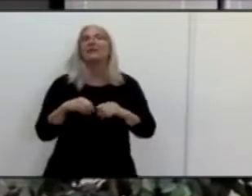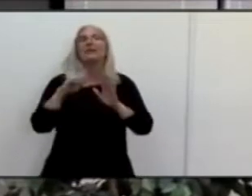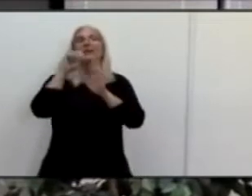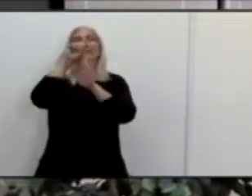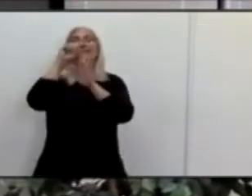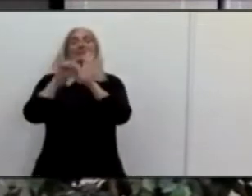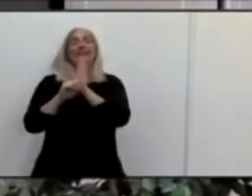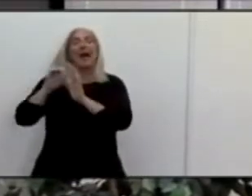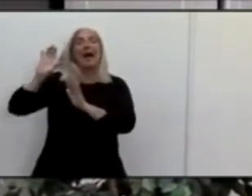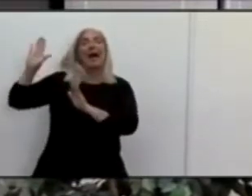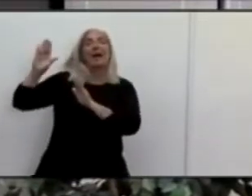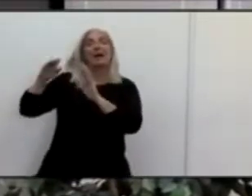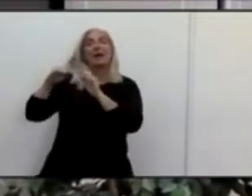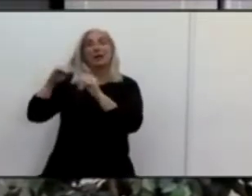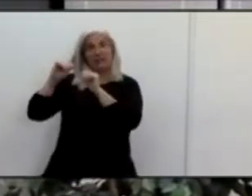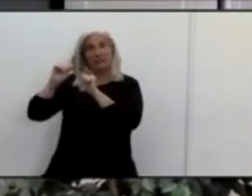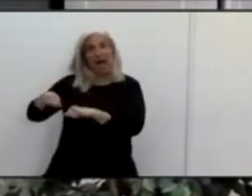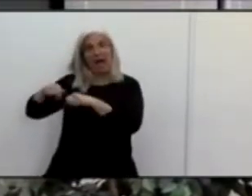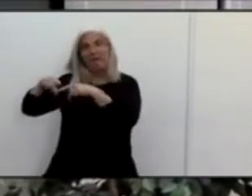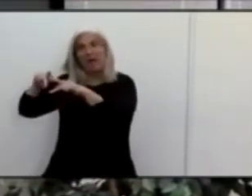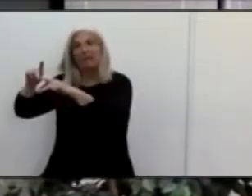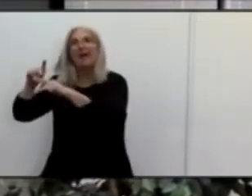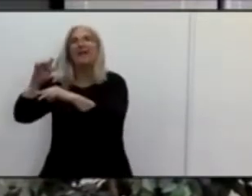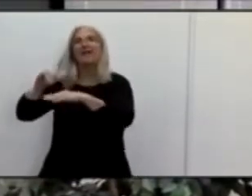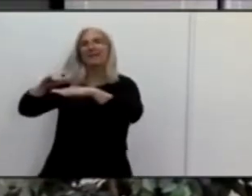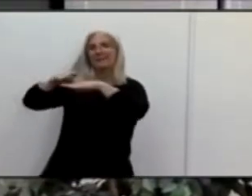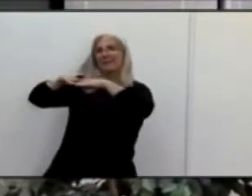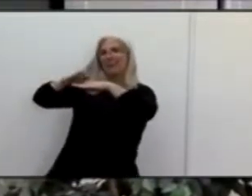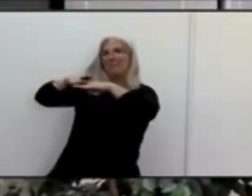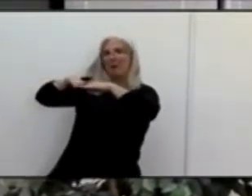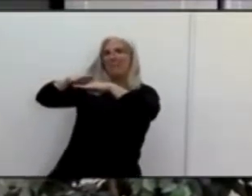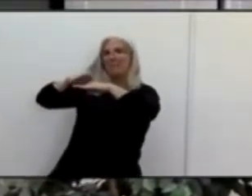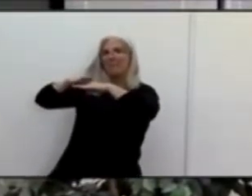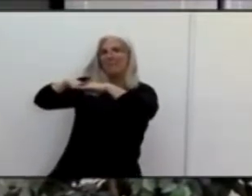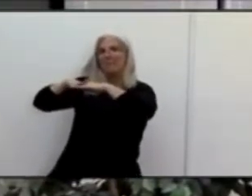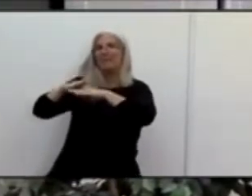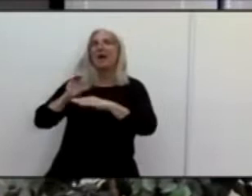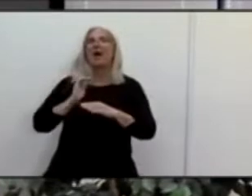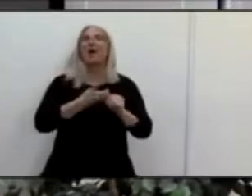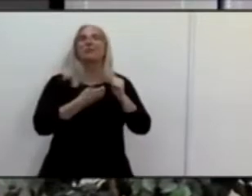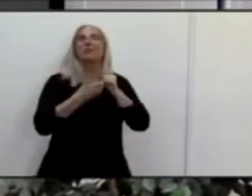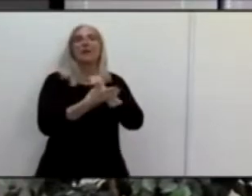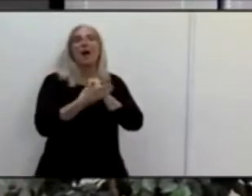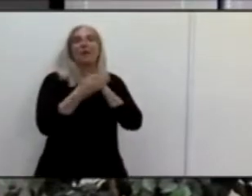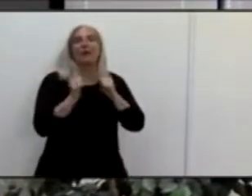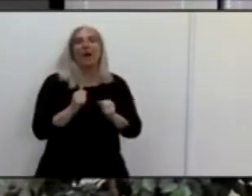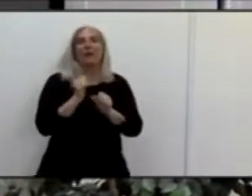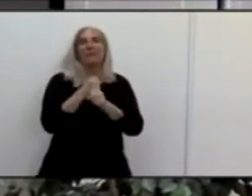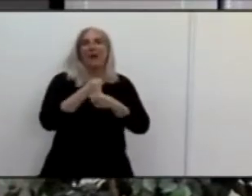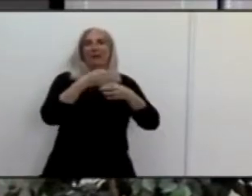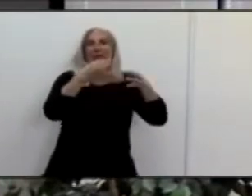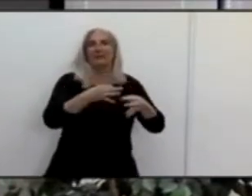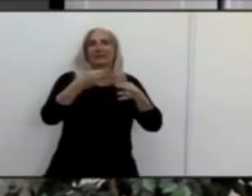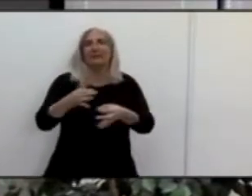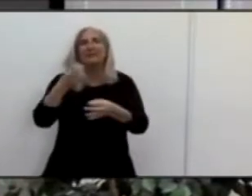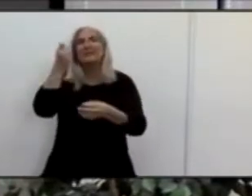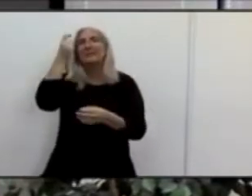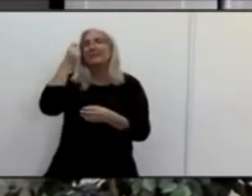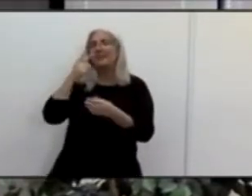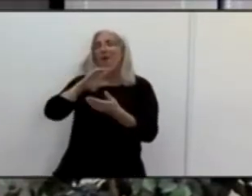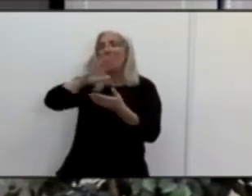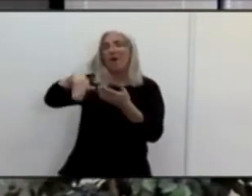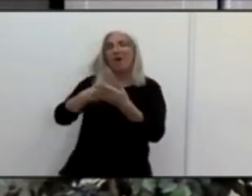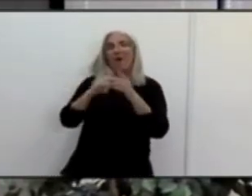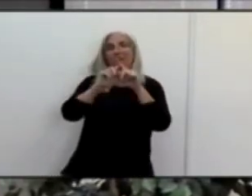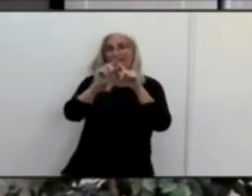a one-size-fits-all set of guidance for the whole state of California. So while the state's guidance serves as the floor, it allows each